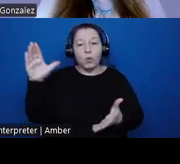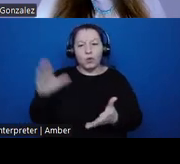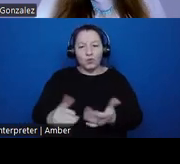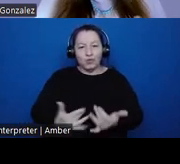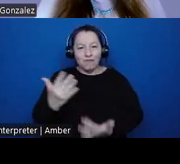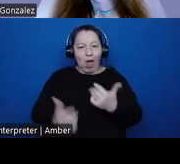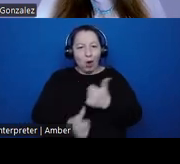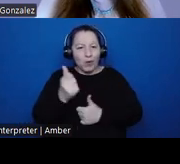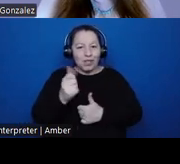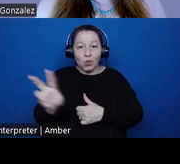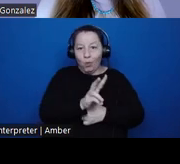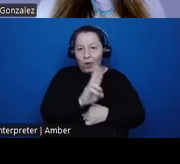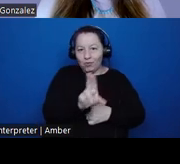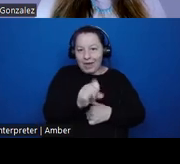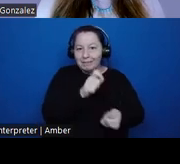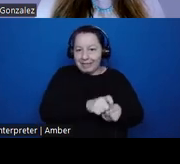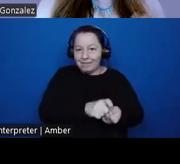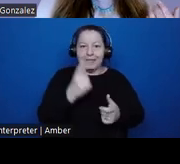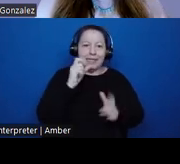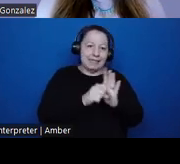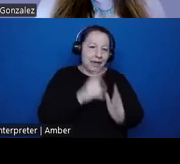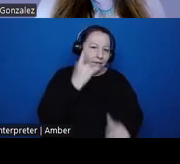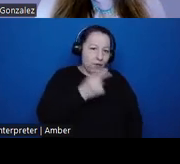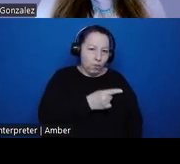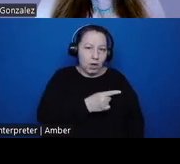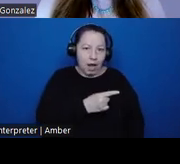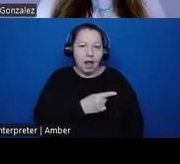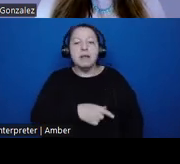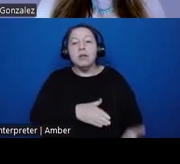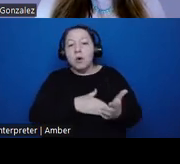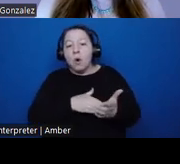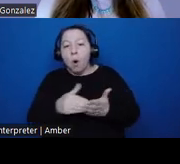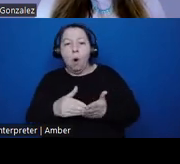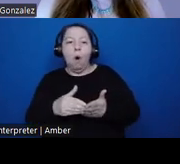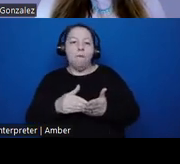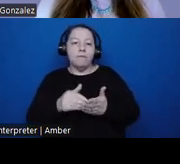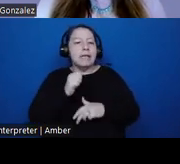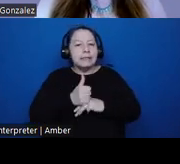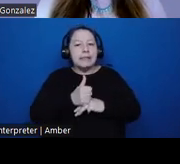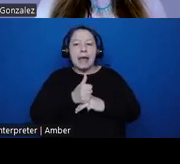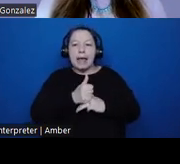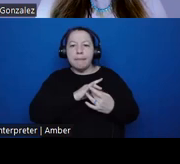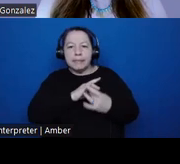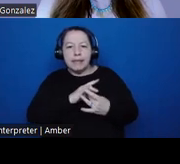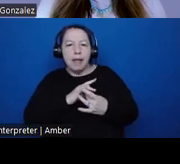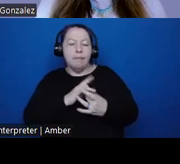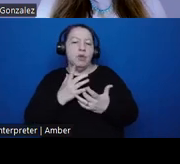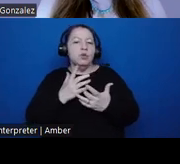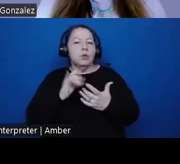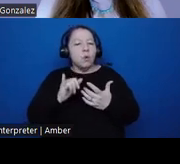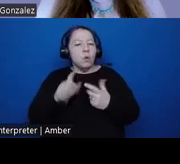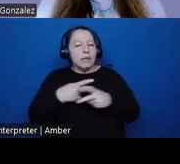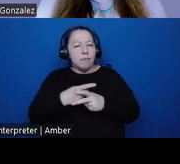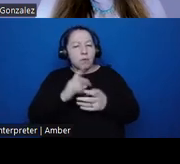US and specifically California. These often frame establishing collaborative relationships as the primary hurdles